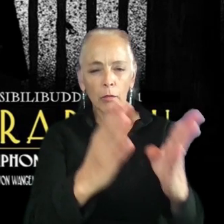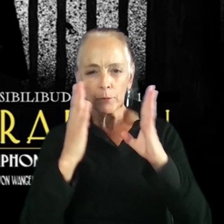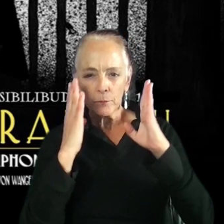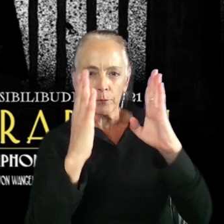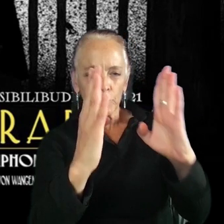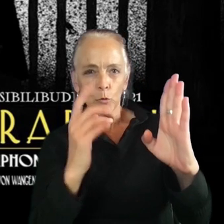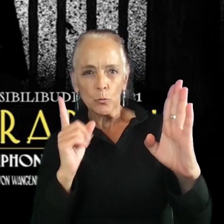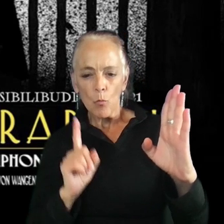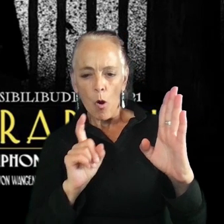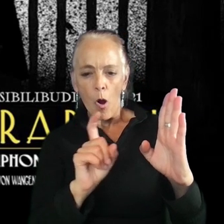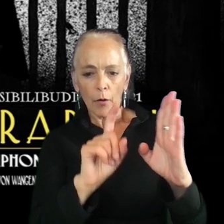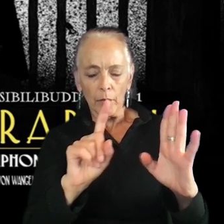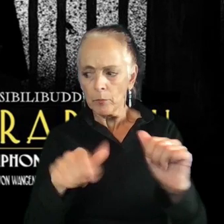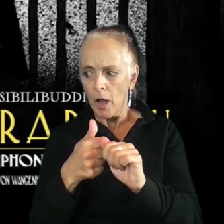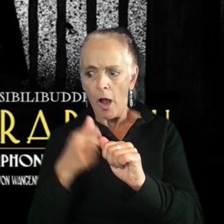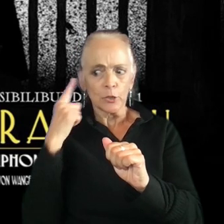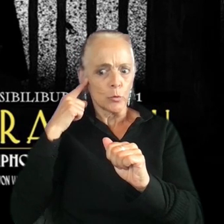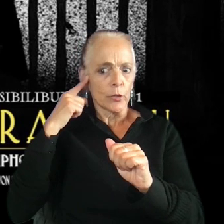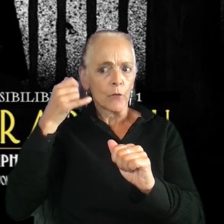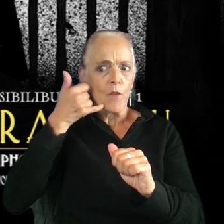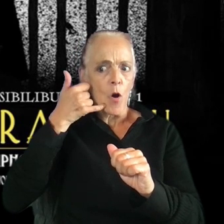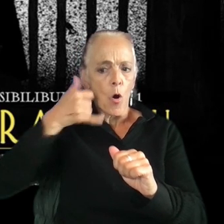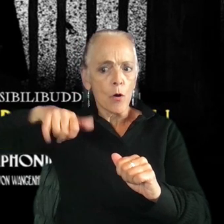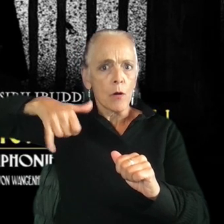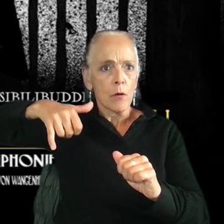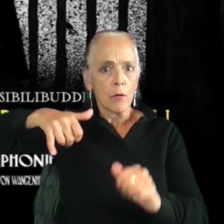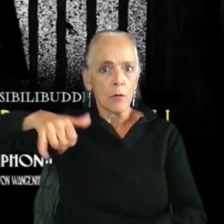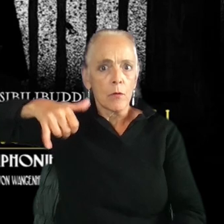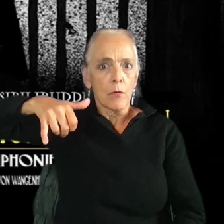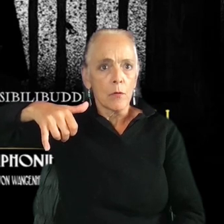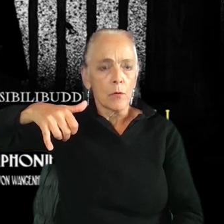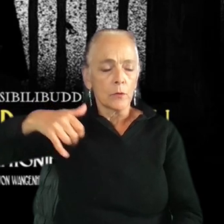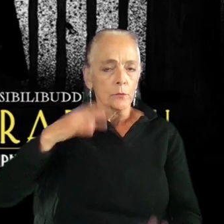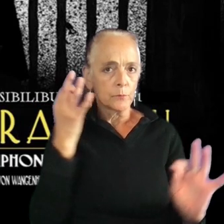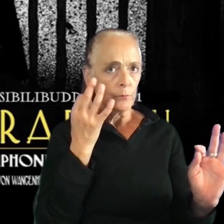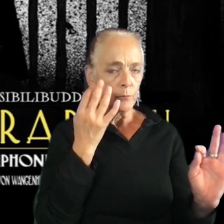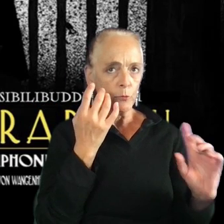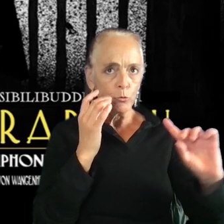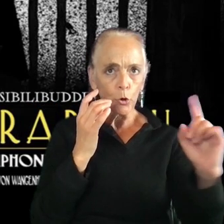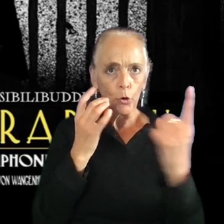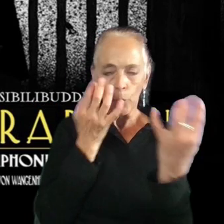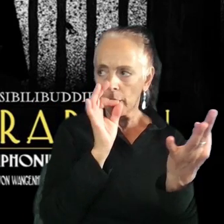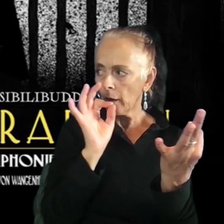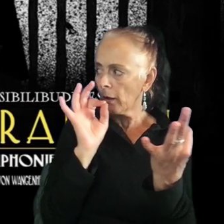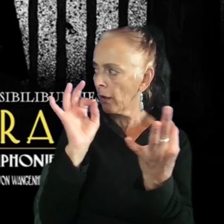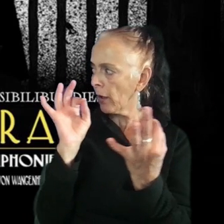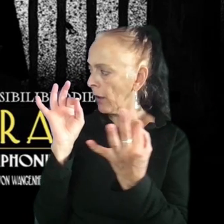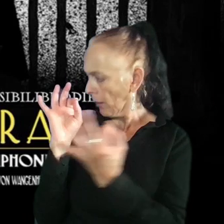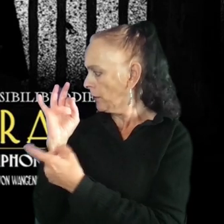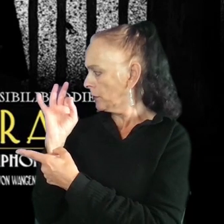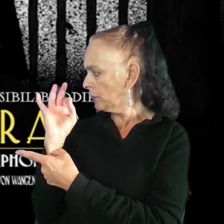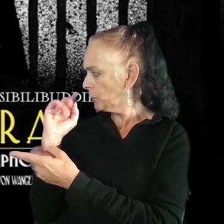you a telephone. It's ringing. You turn around slowly. You walk forward and you pick it up.